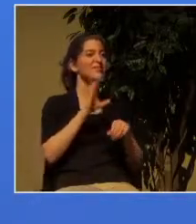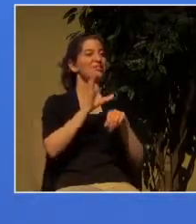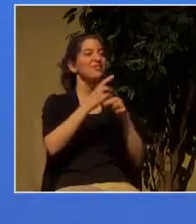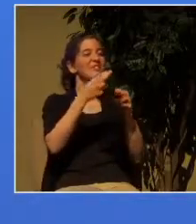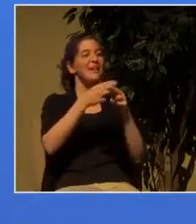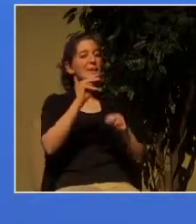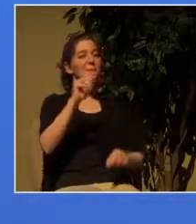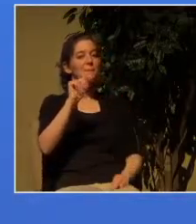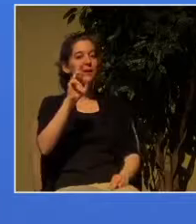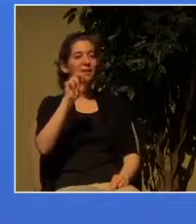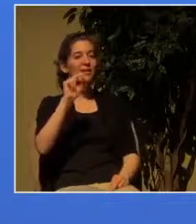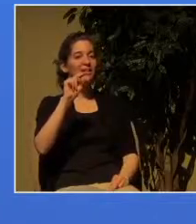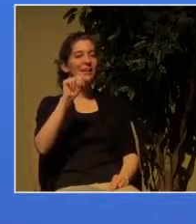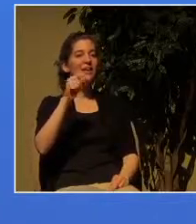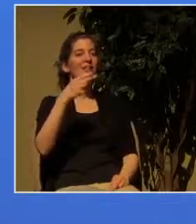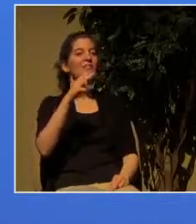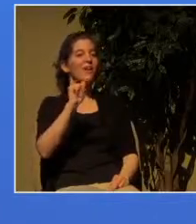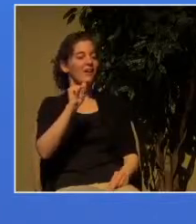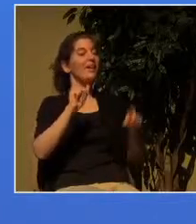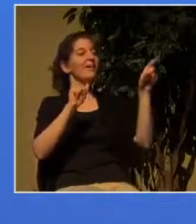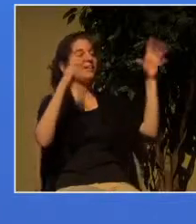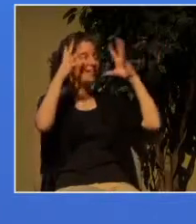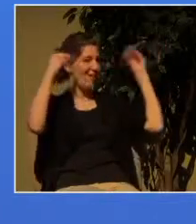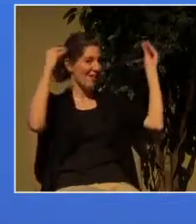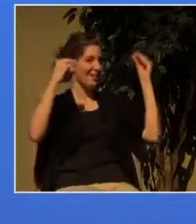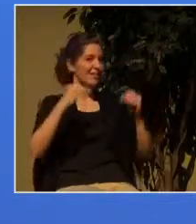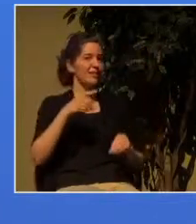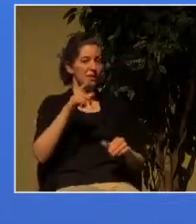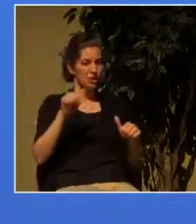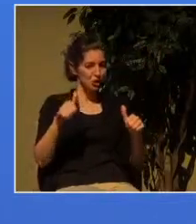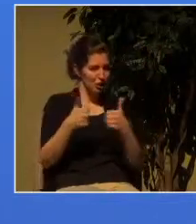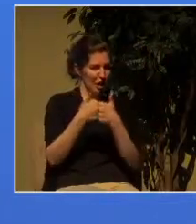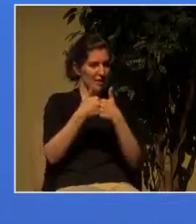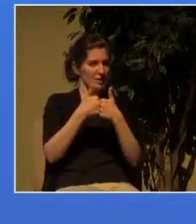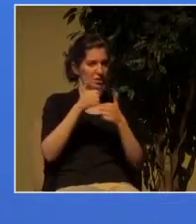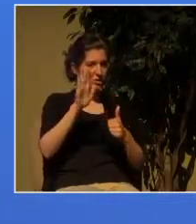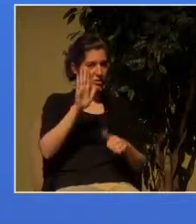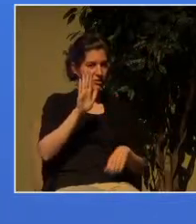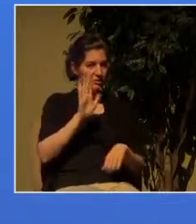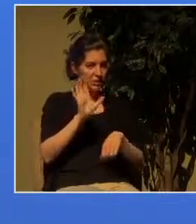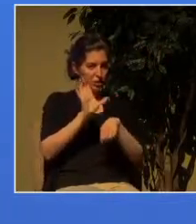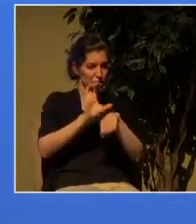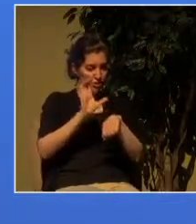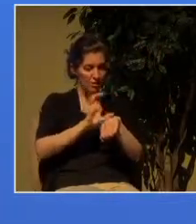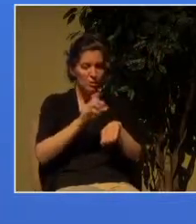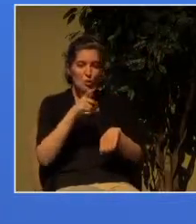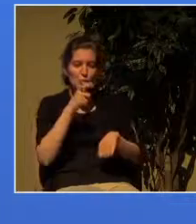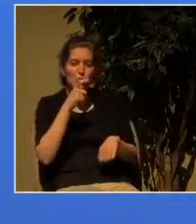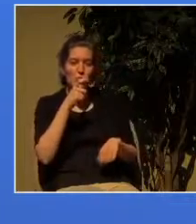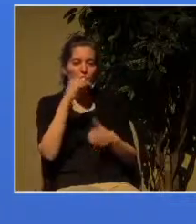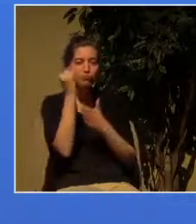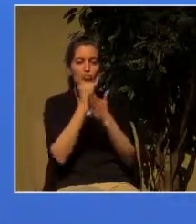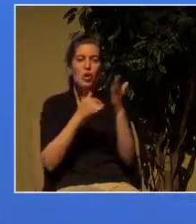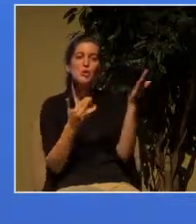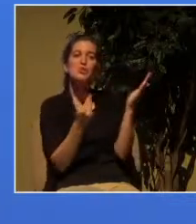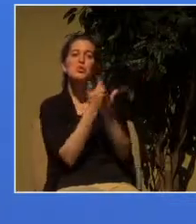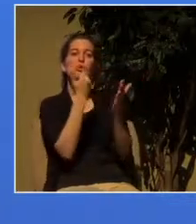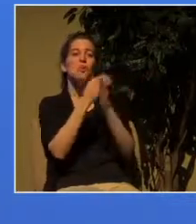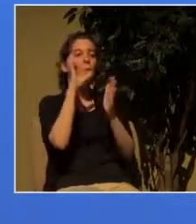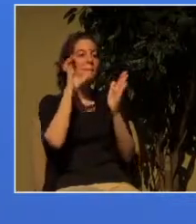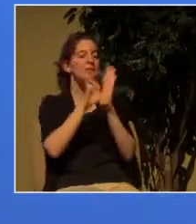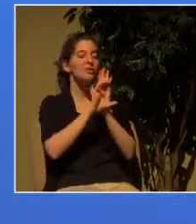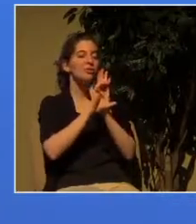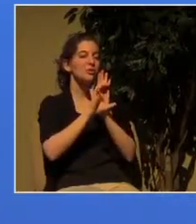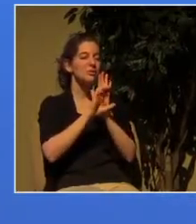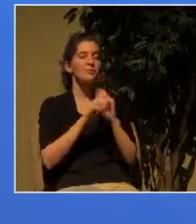put a challenge out to his congregation for somebody to come up with a new version so two men took him up on that